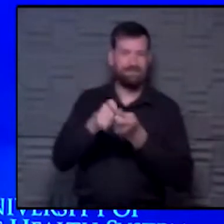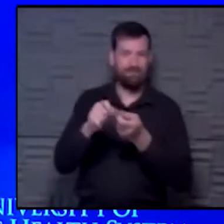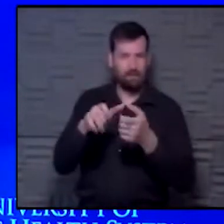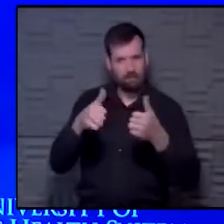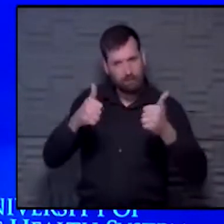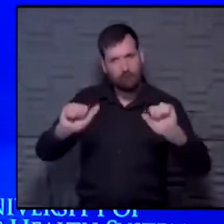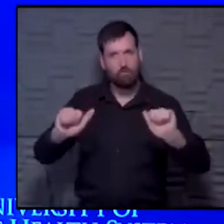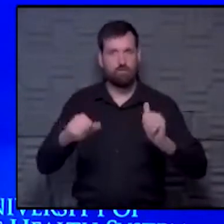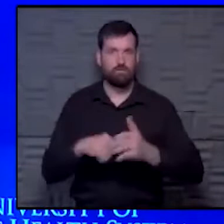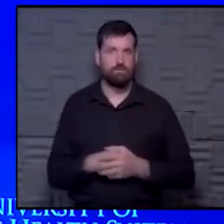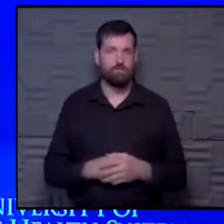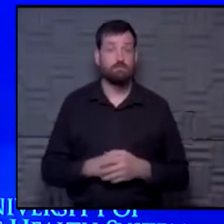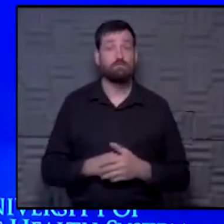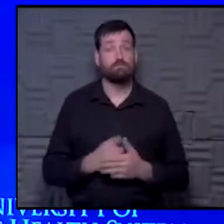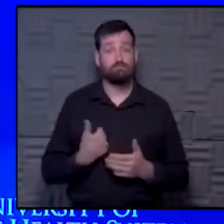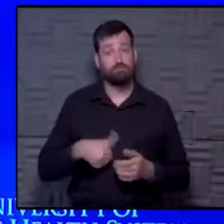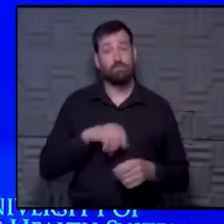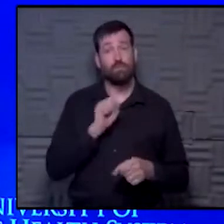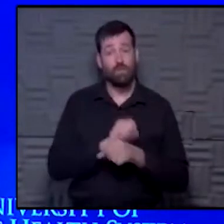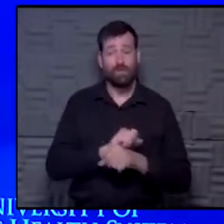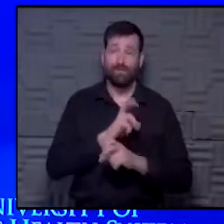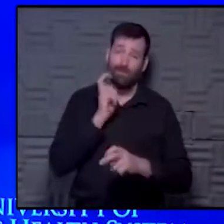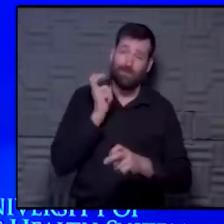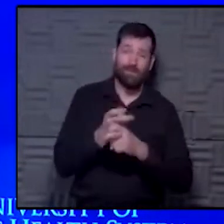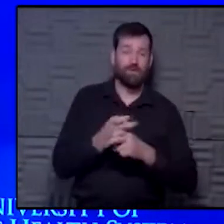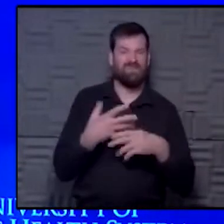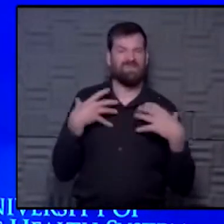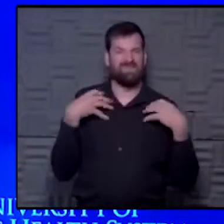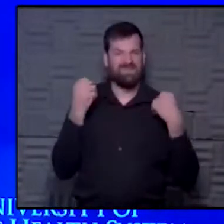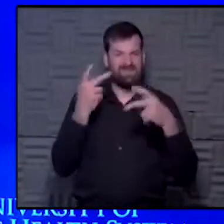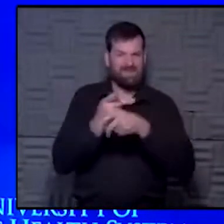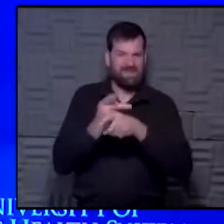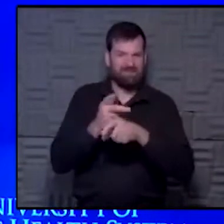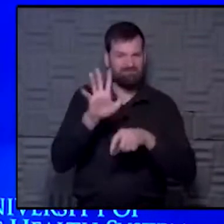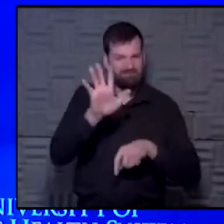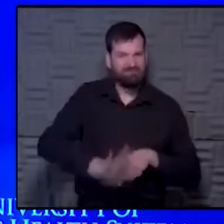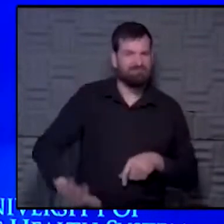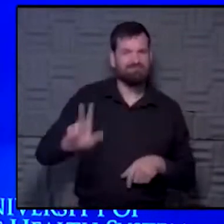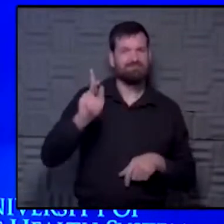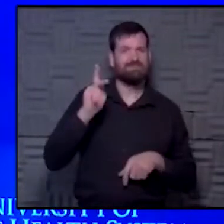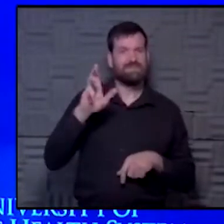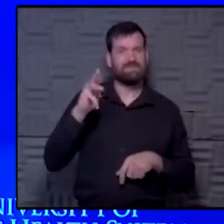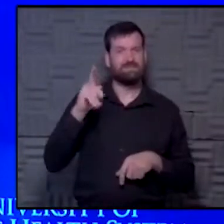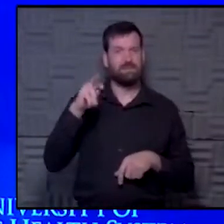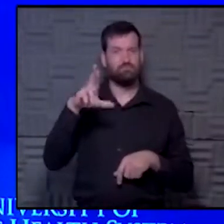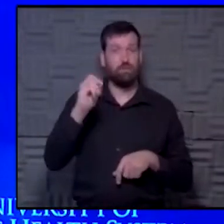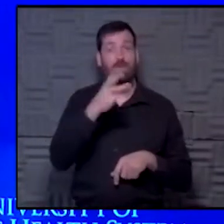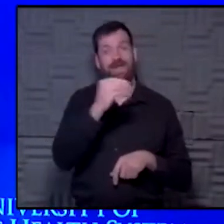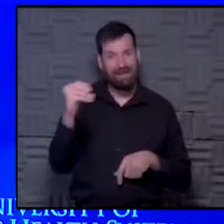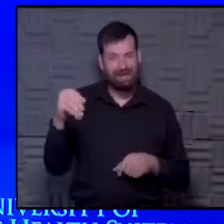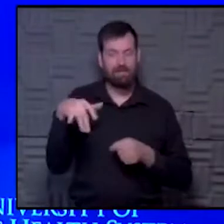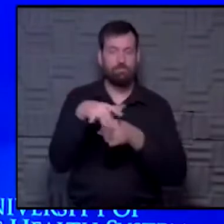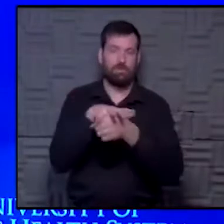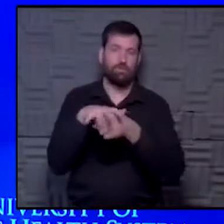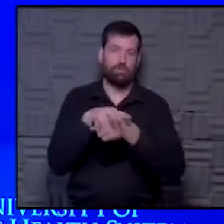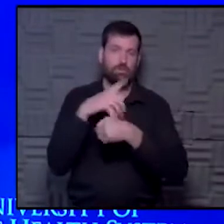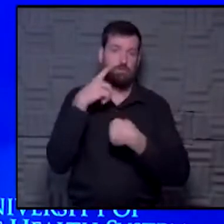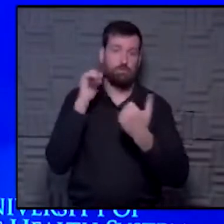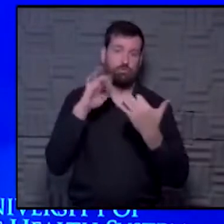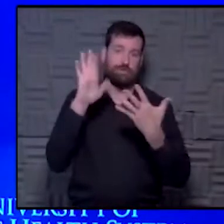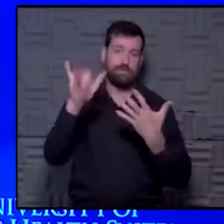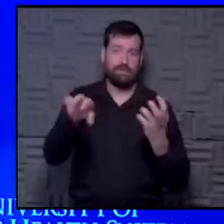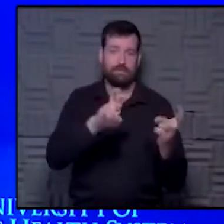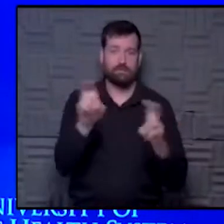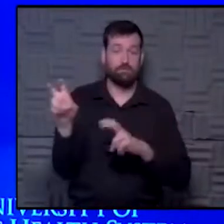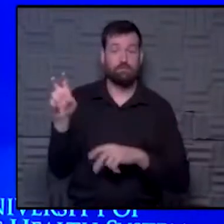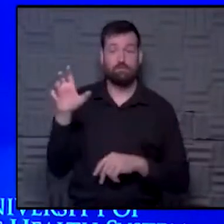we are working hard as a health care delivery system across our metro and across the region to address every bit of those things that we can, because we